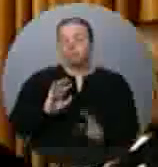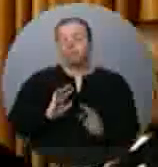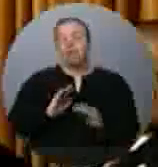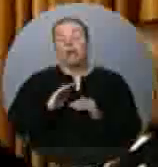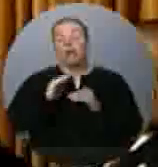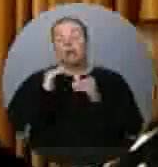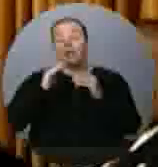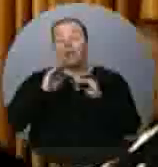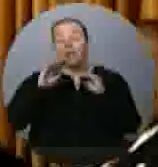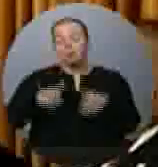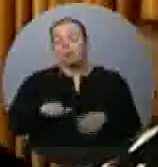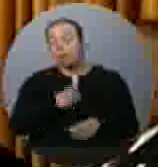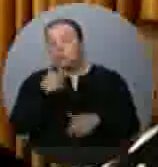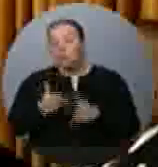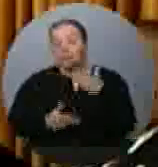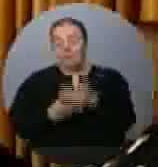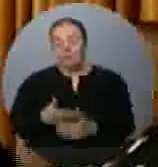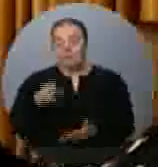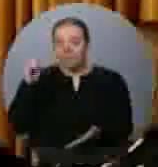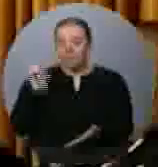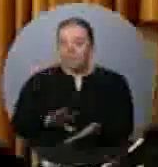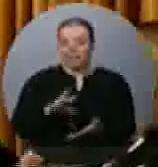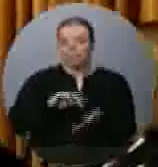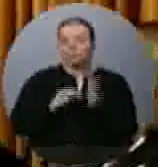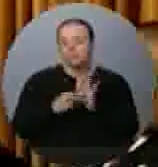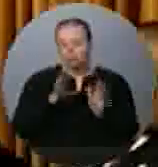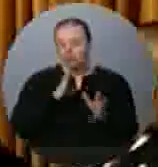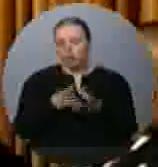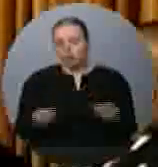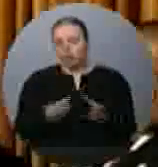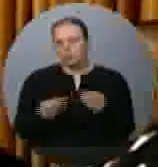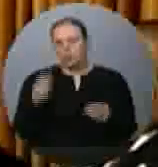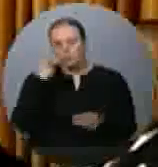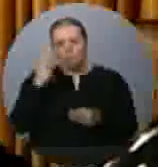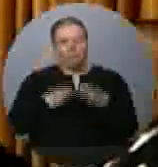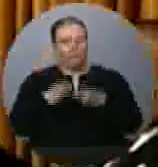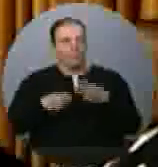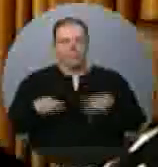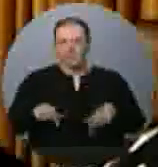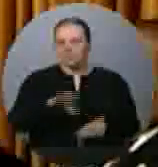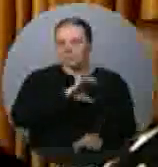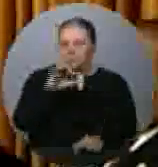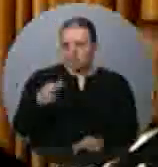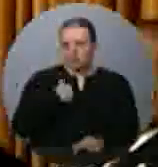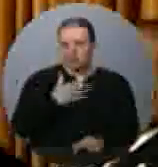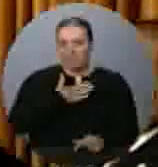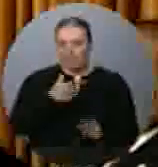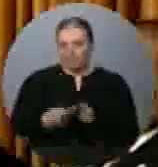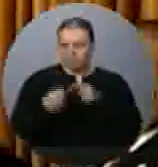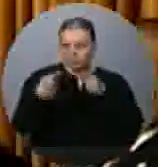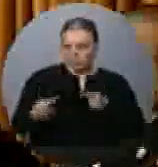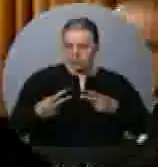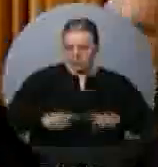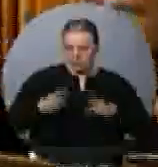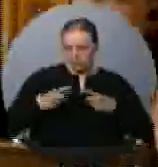wherewithal to deal with the problems that we see here in Canada. And I would hope that the opposition members would side with us and vote for our budget.